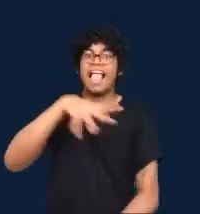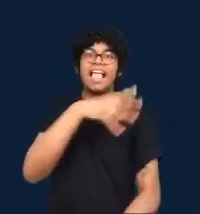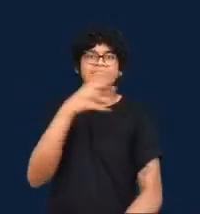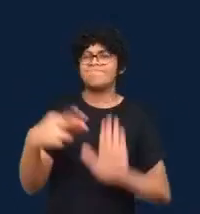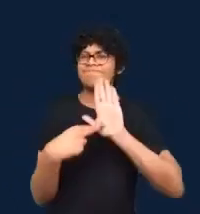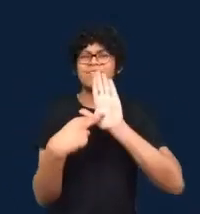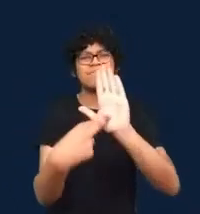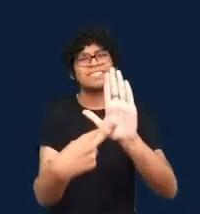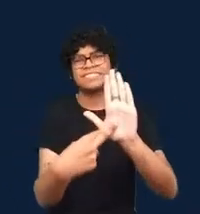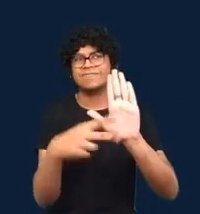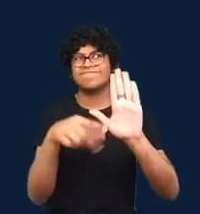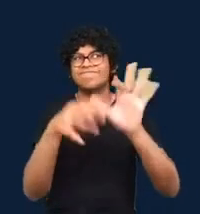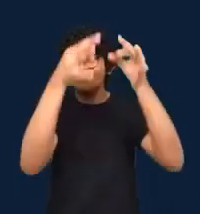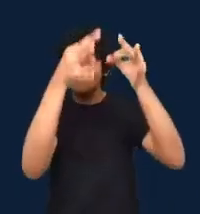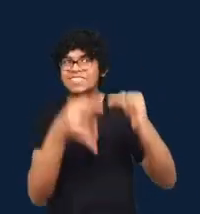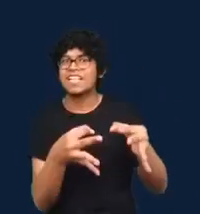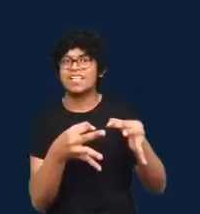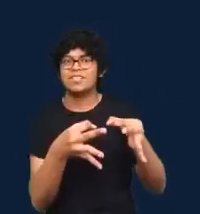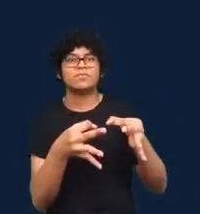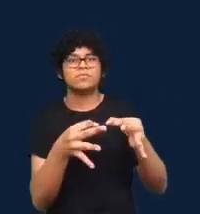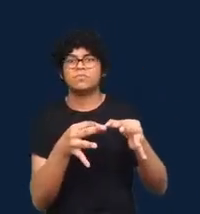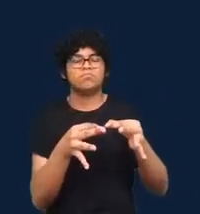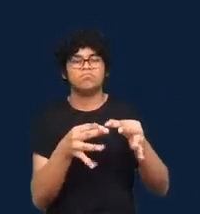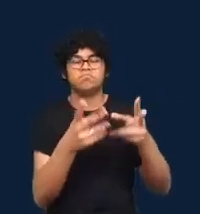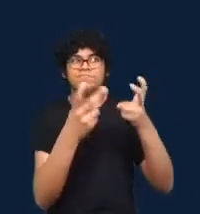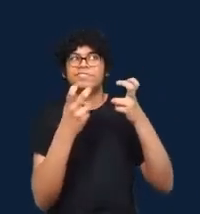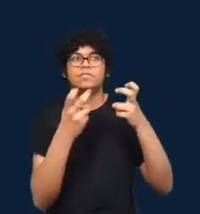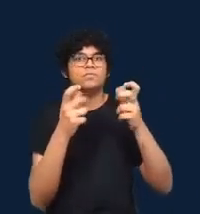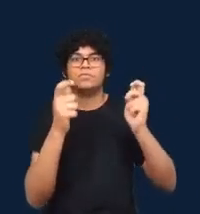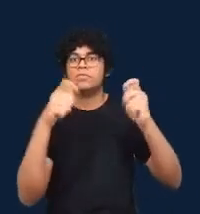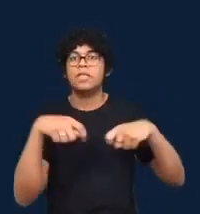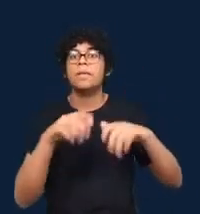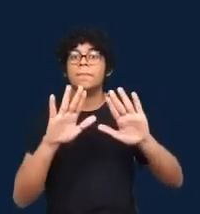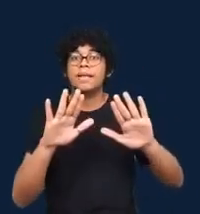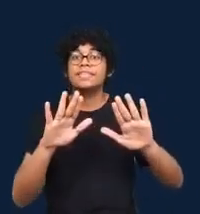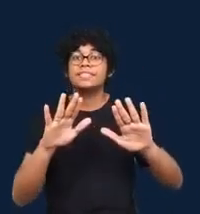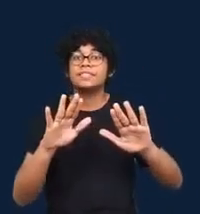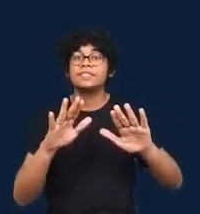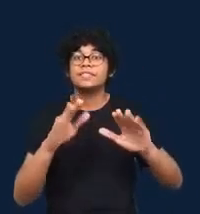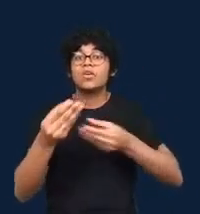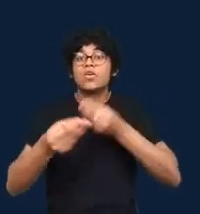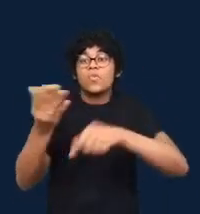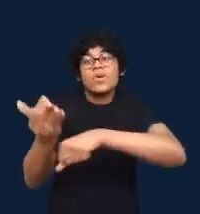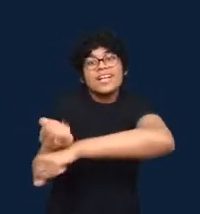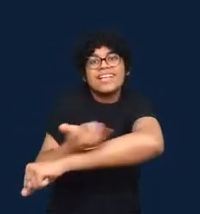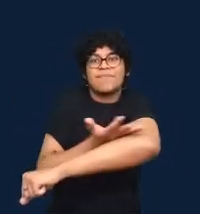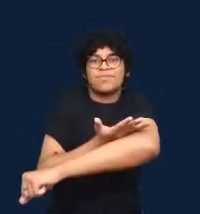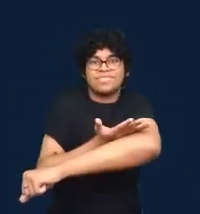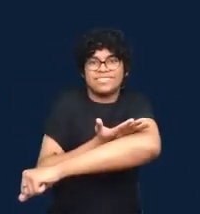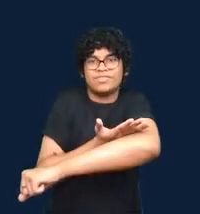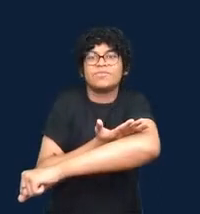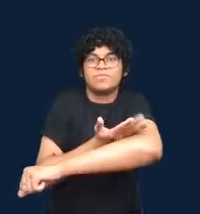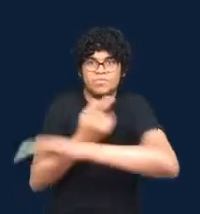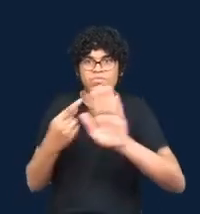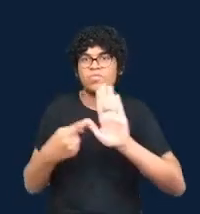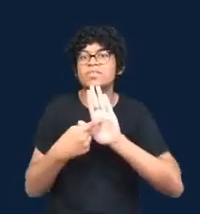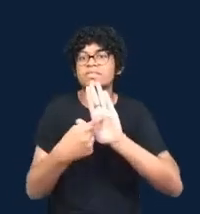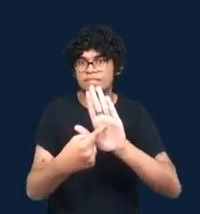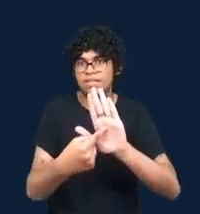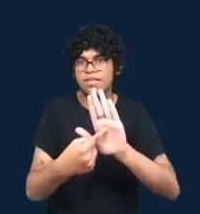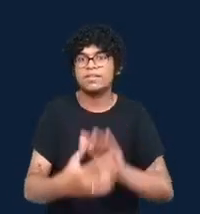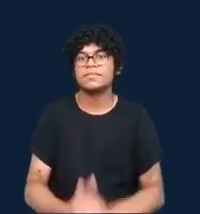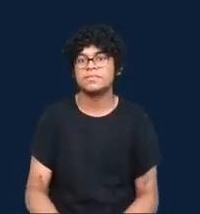with emotional reactions. So for the journalists in the in the audience, this may be something that you may have